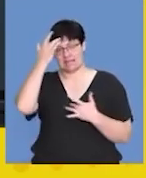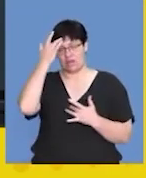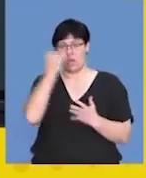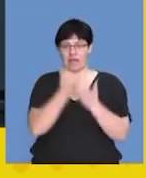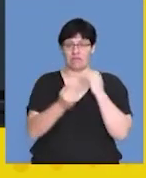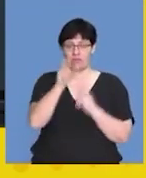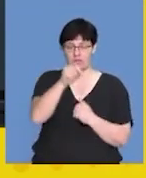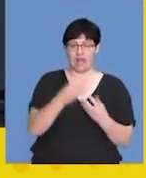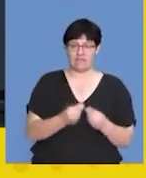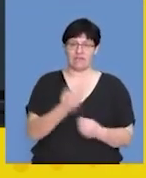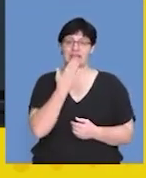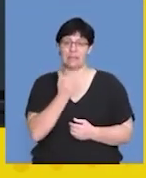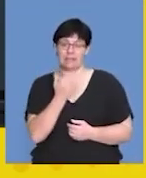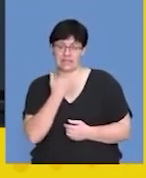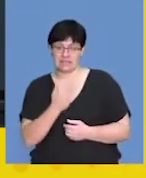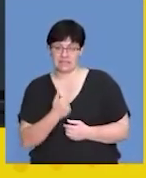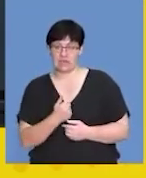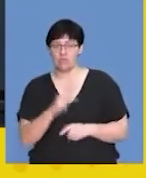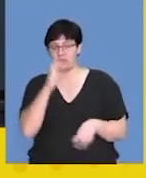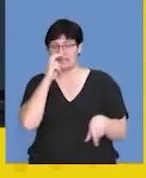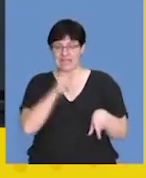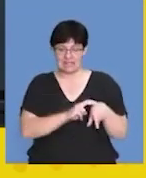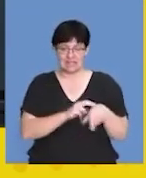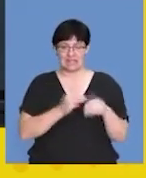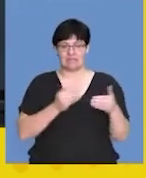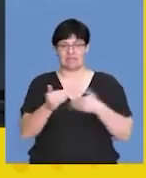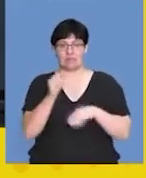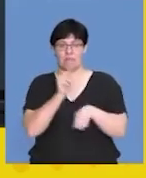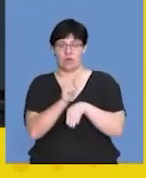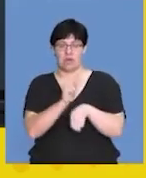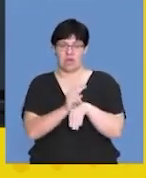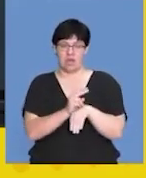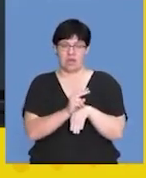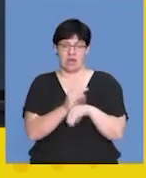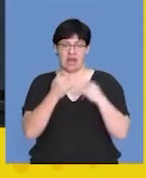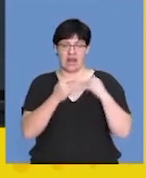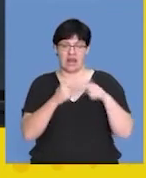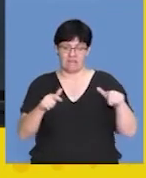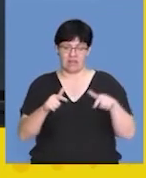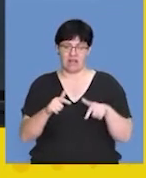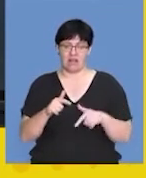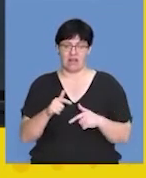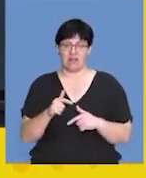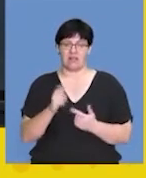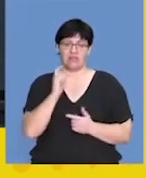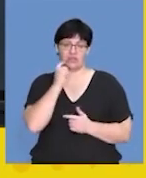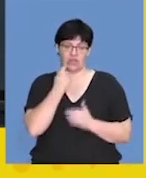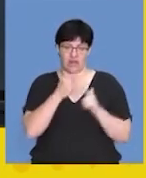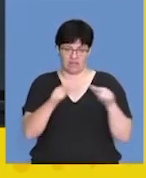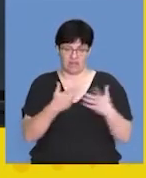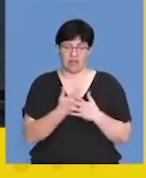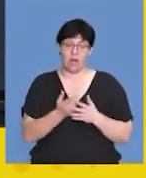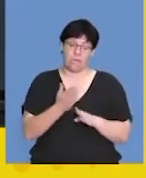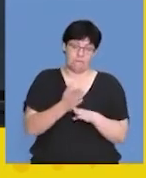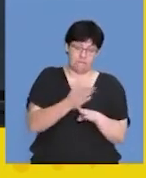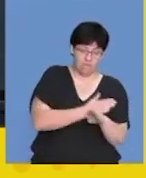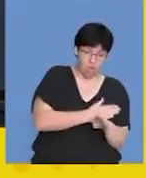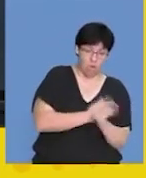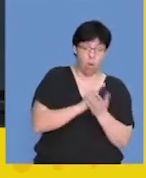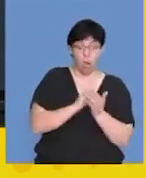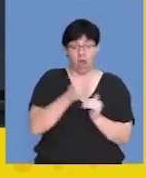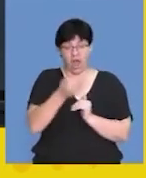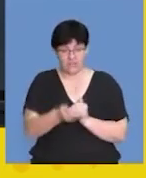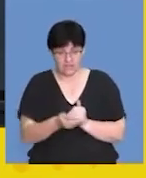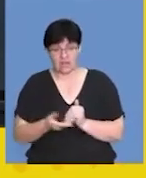individuals that have diabetes would need to monitor their blood sugar levels. So soon after or before a meal, they would